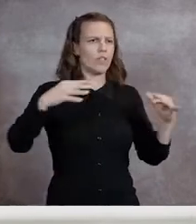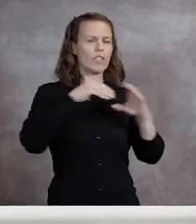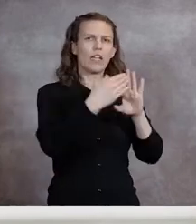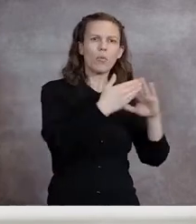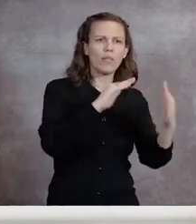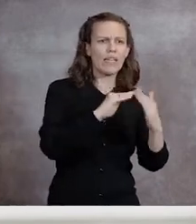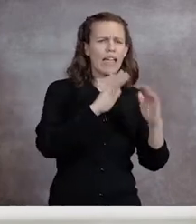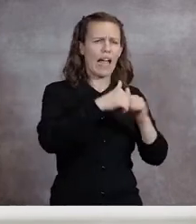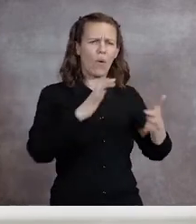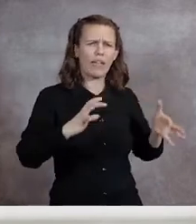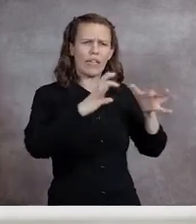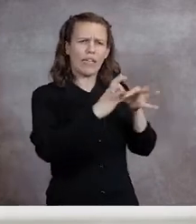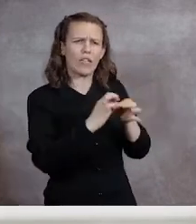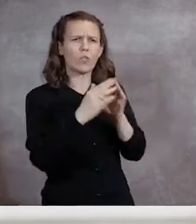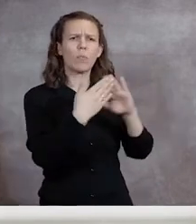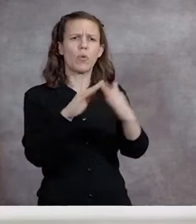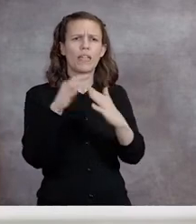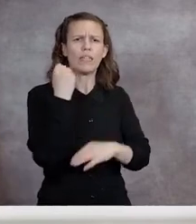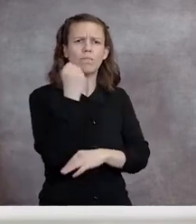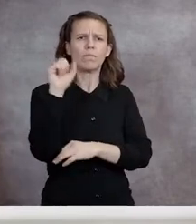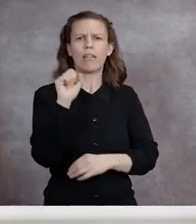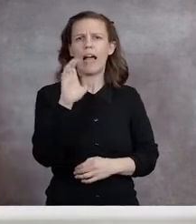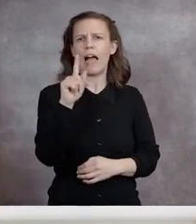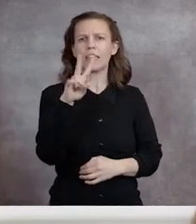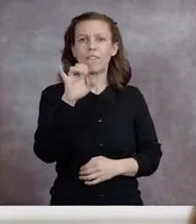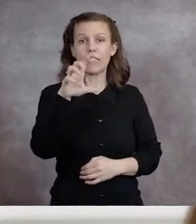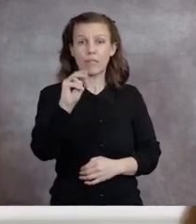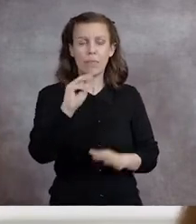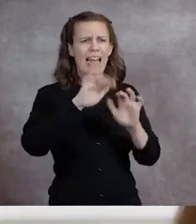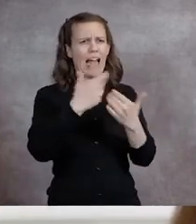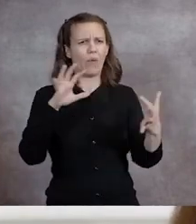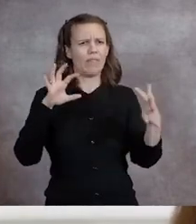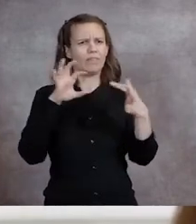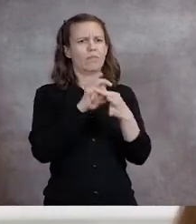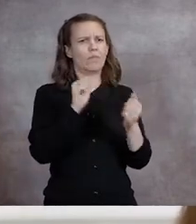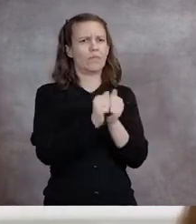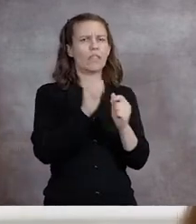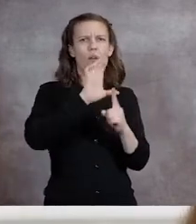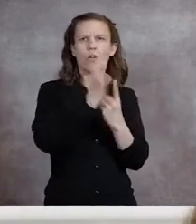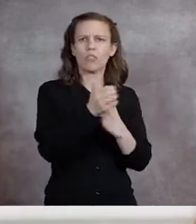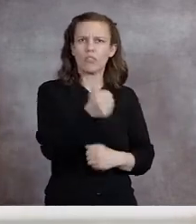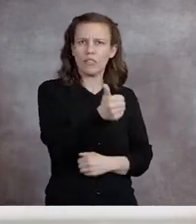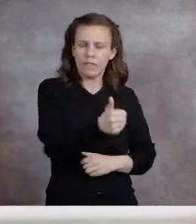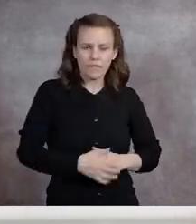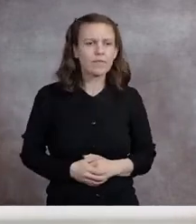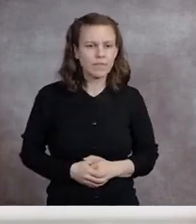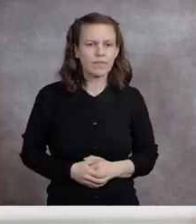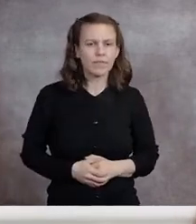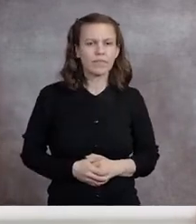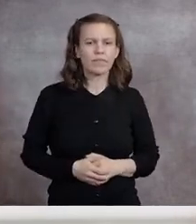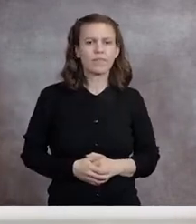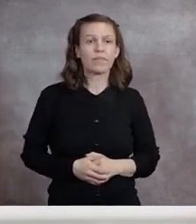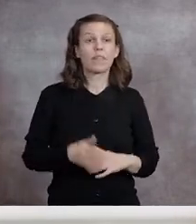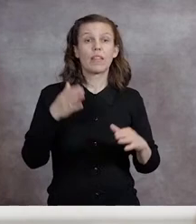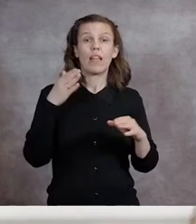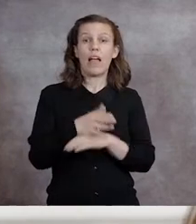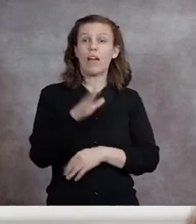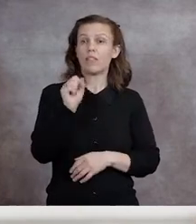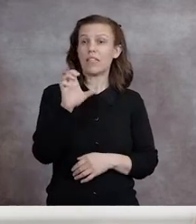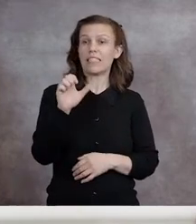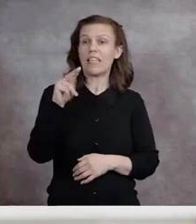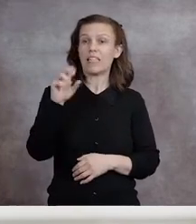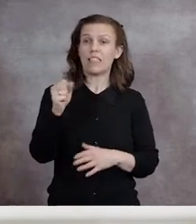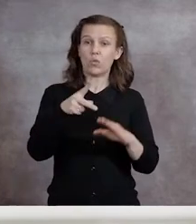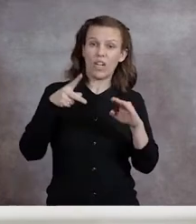community activism, and how it reflects itself in culture. After having their seasons cut short